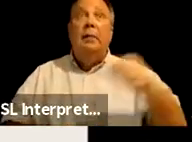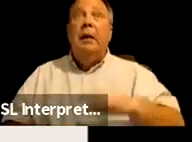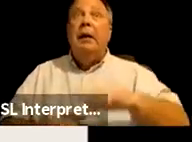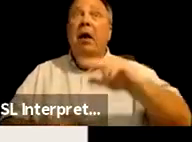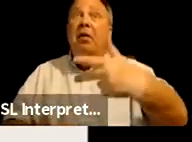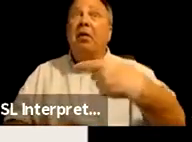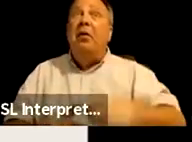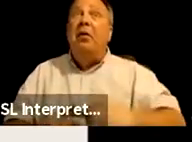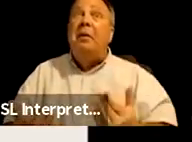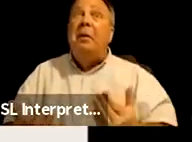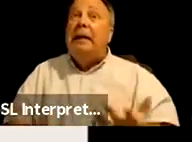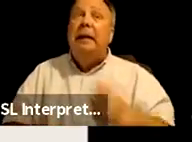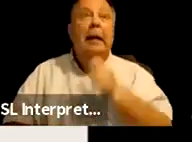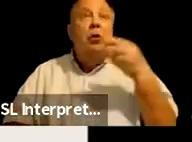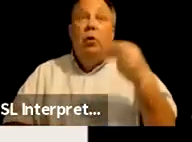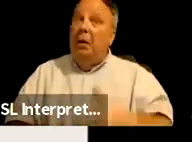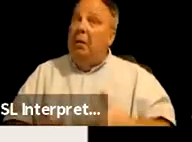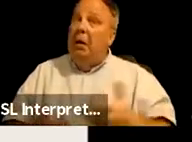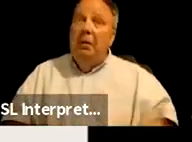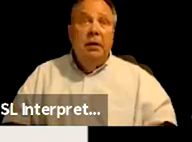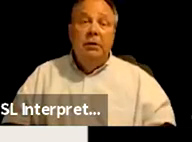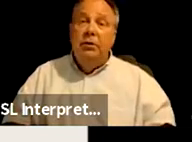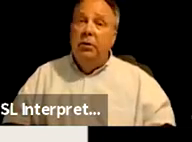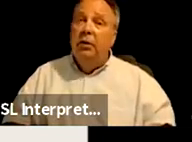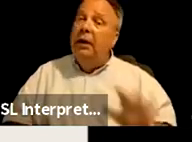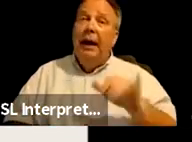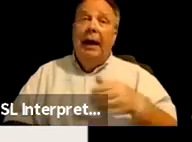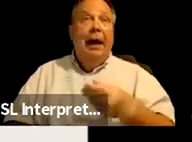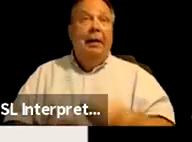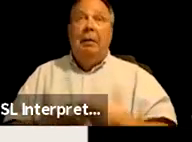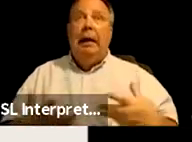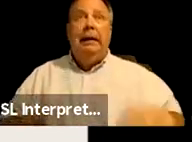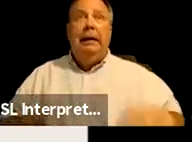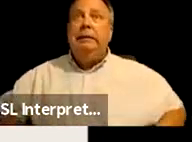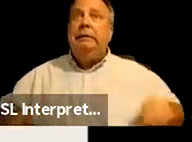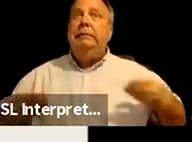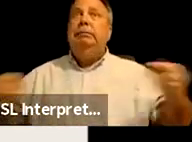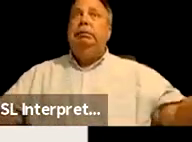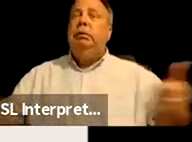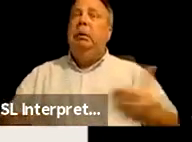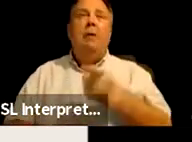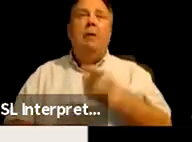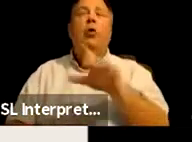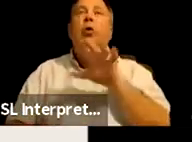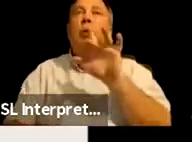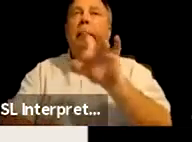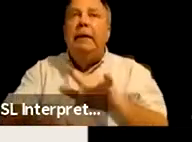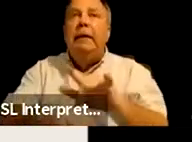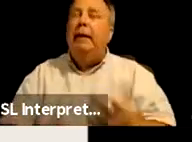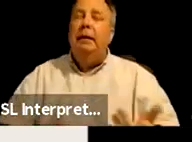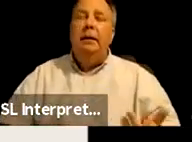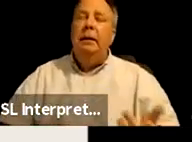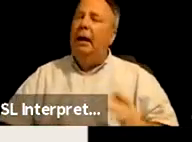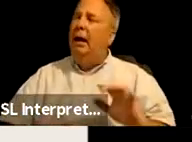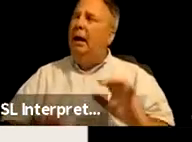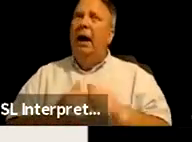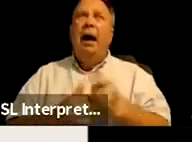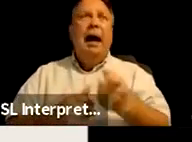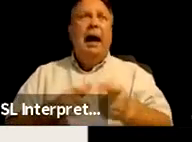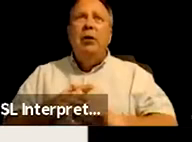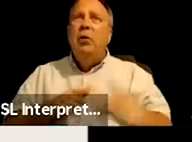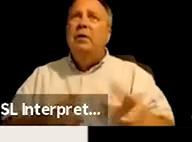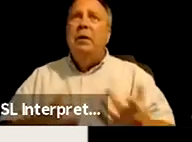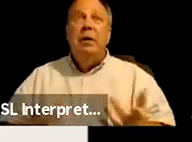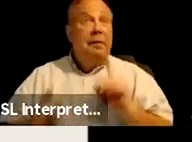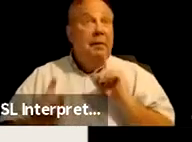month and you don't get paid much at all. That money is spent and gone before you ever get it. So how do you evacuate? And the